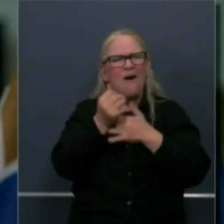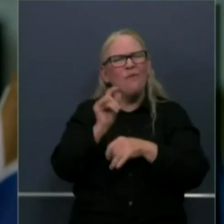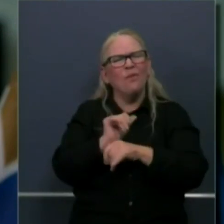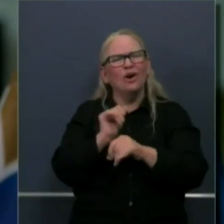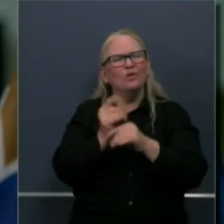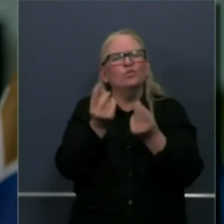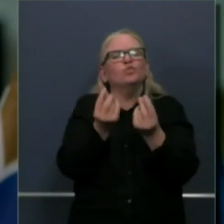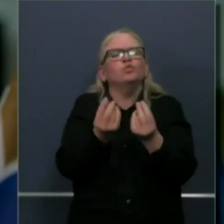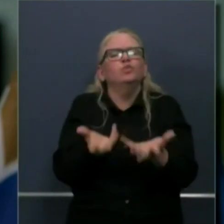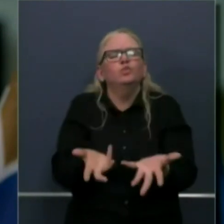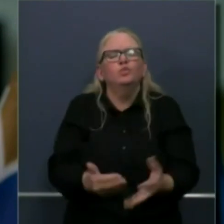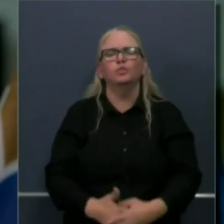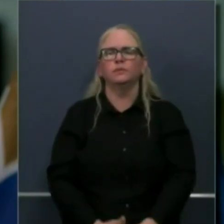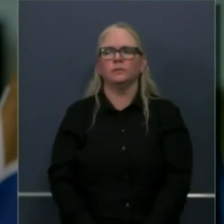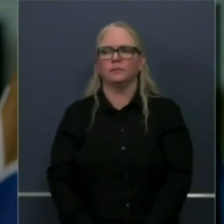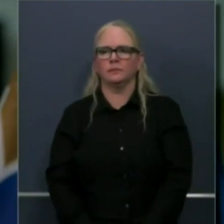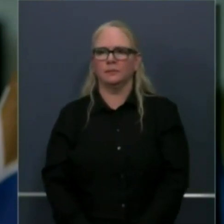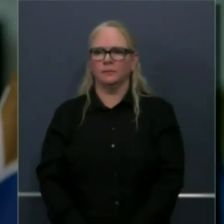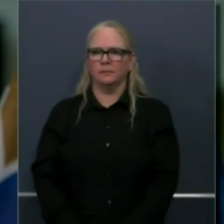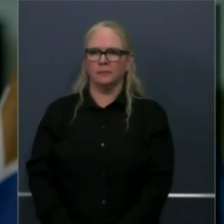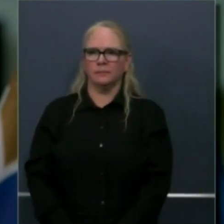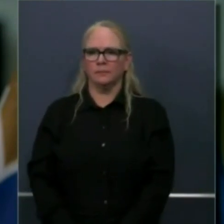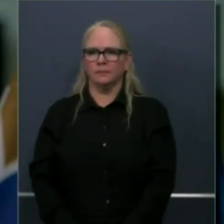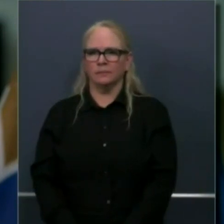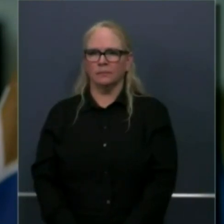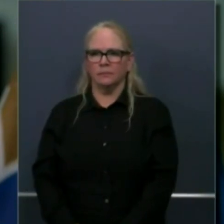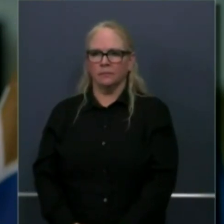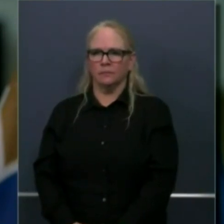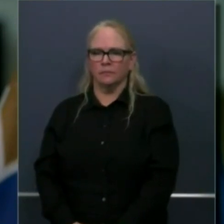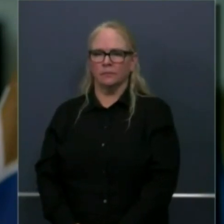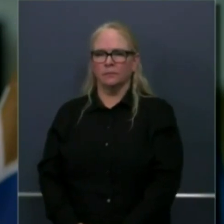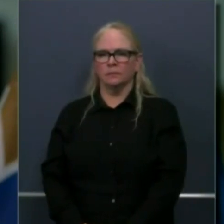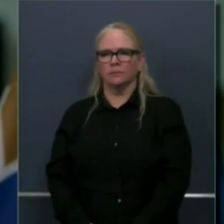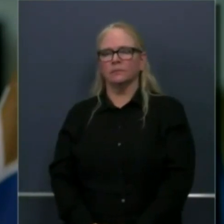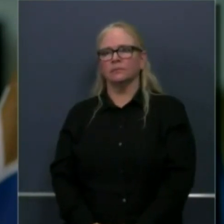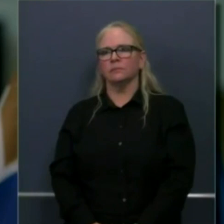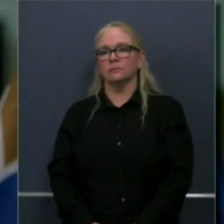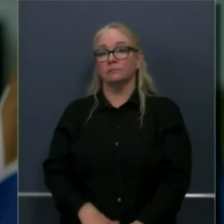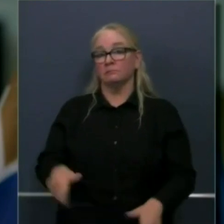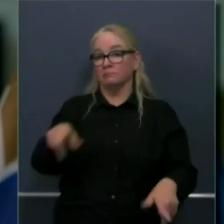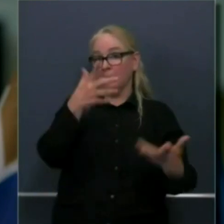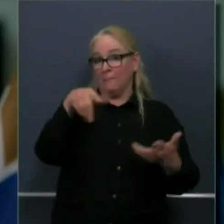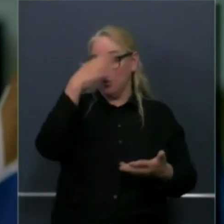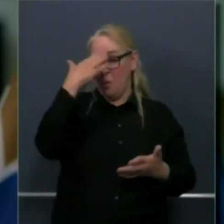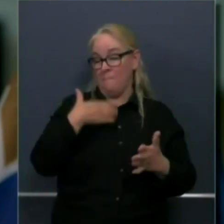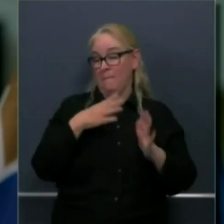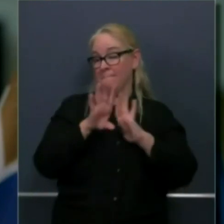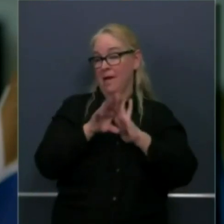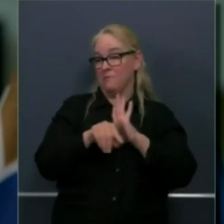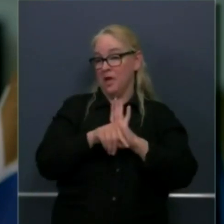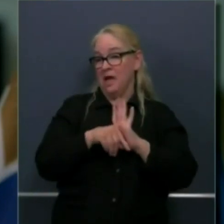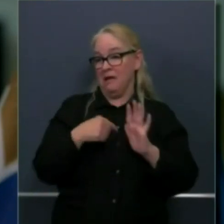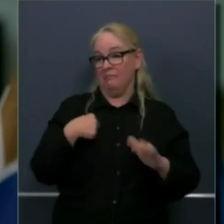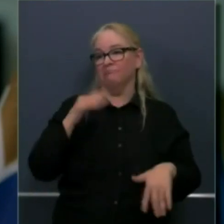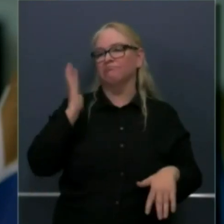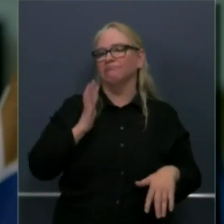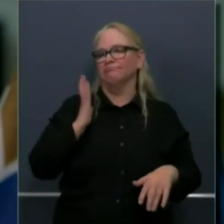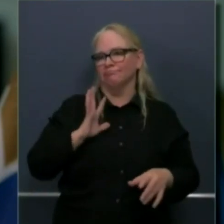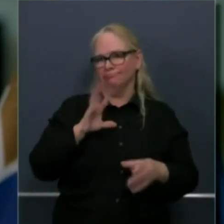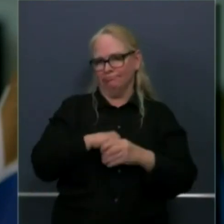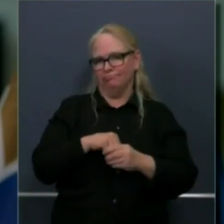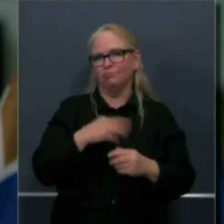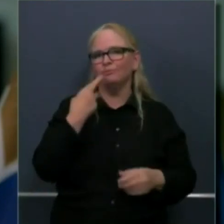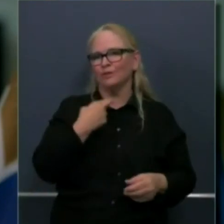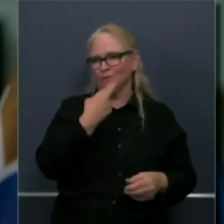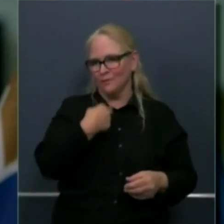my background is in the restaurant business, not only starting as a busboy and a waiter, working my way up out